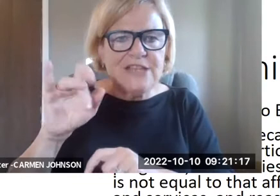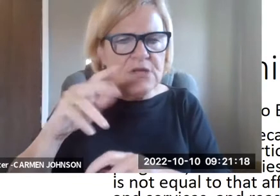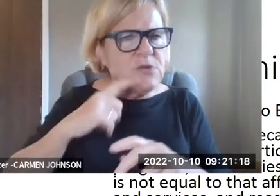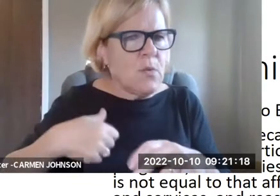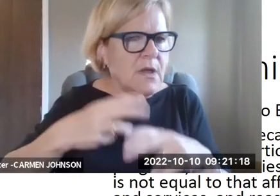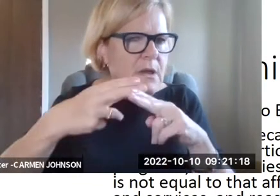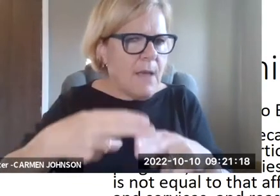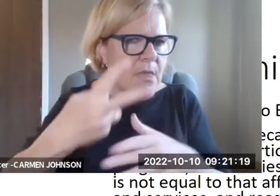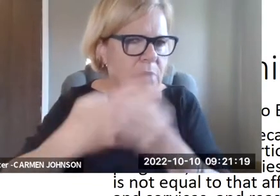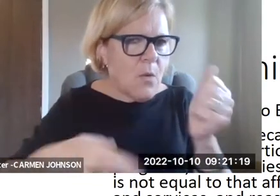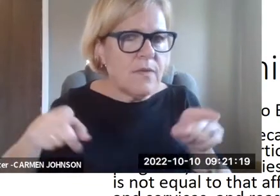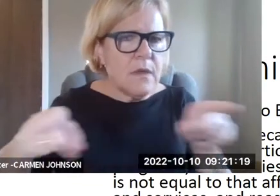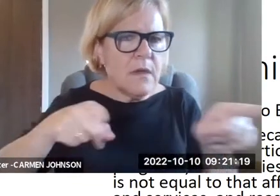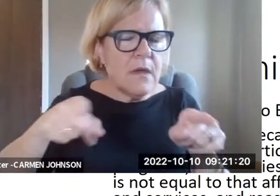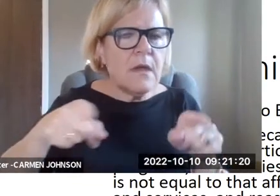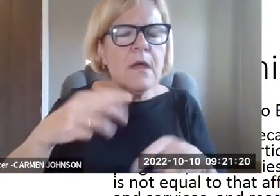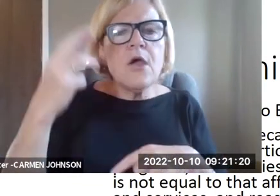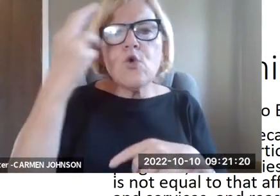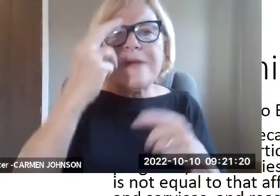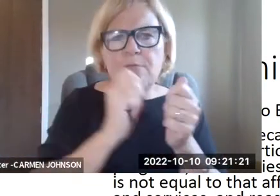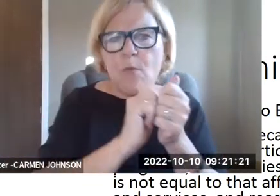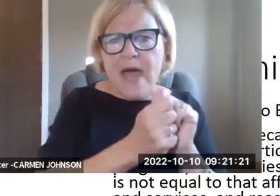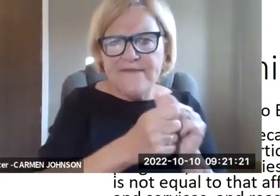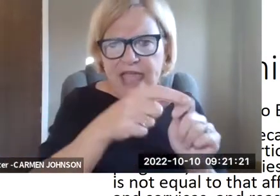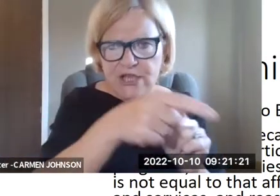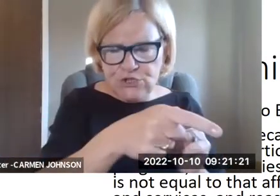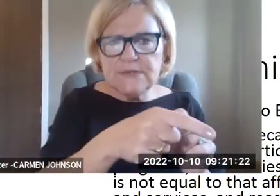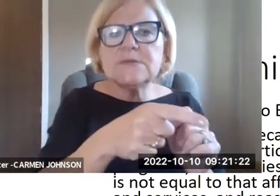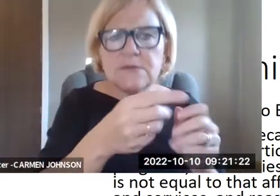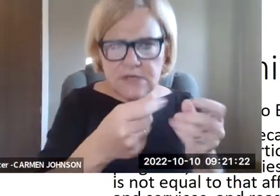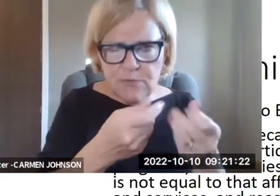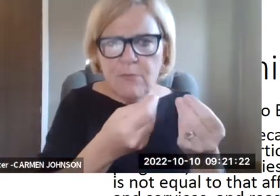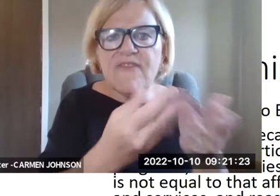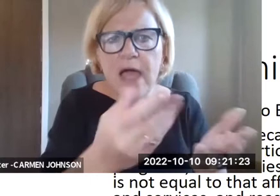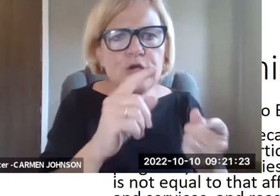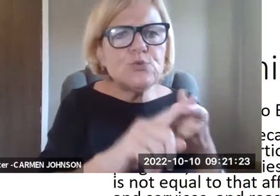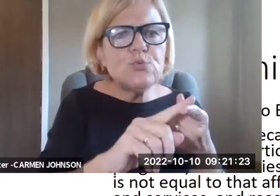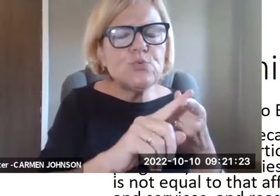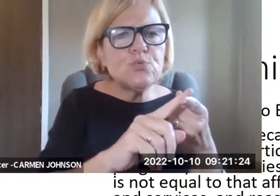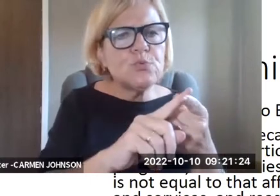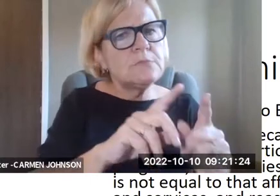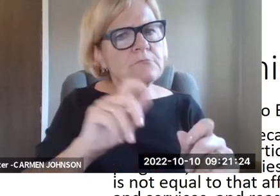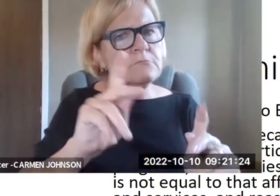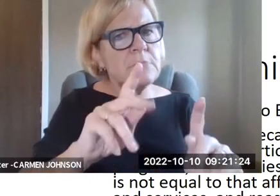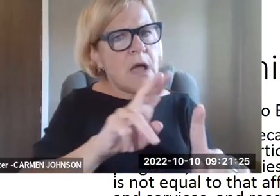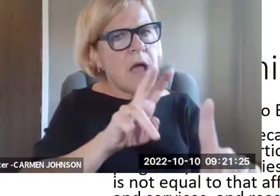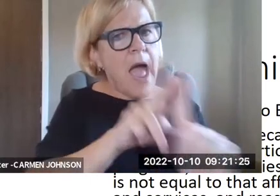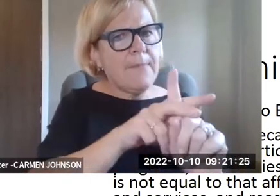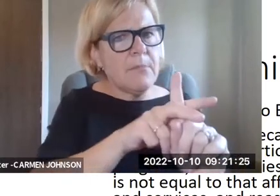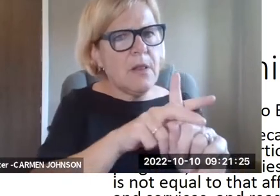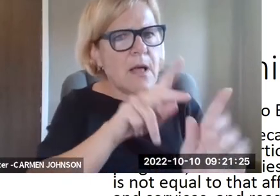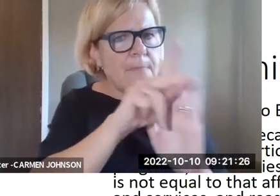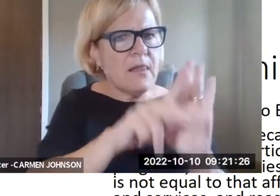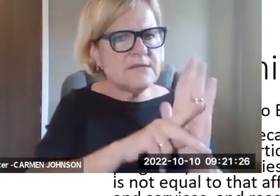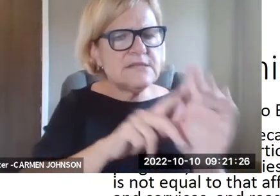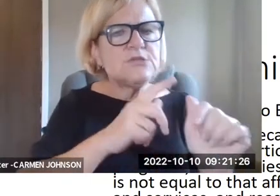reasonable modification, and they're much more familiar with the phrase reasonable accommodation. And so we try to just name them both. They need to provide reasonable modifications